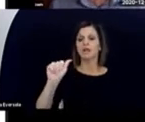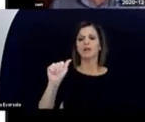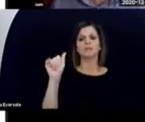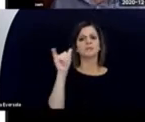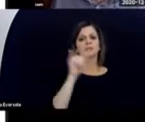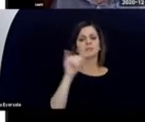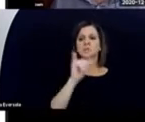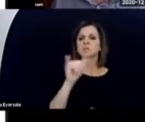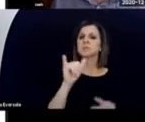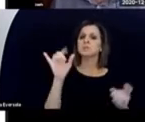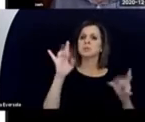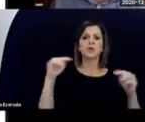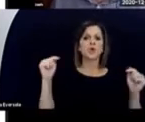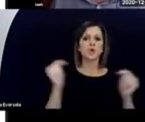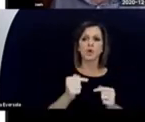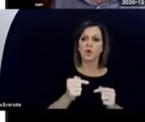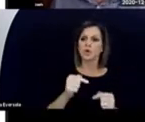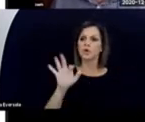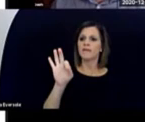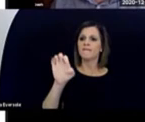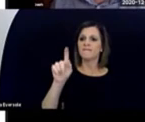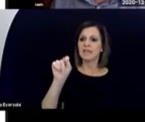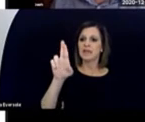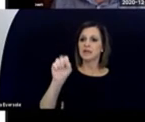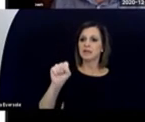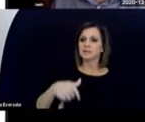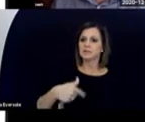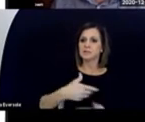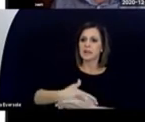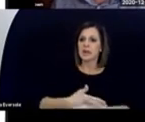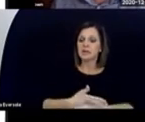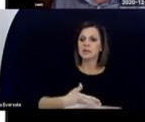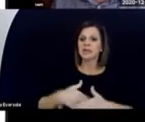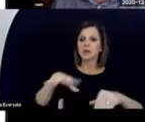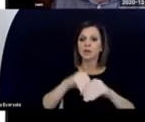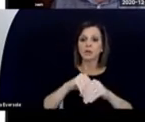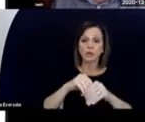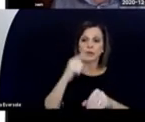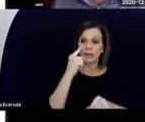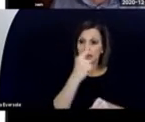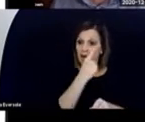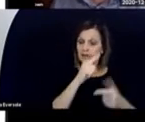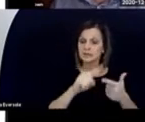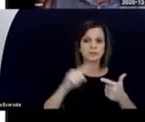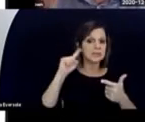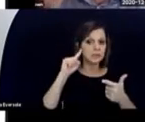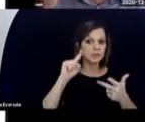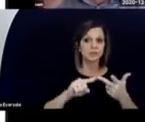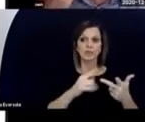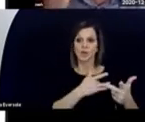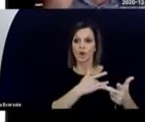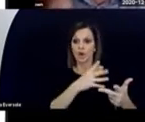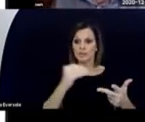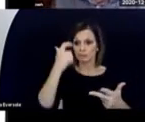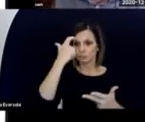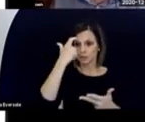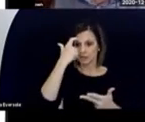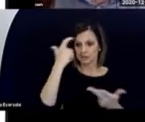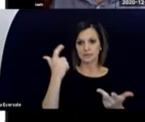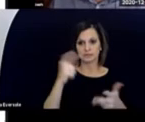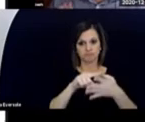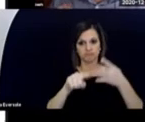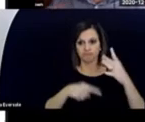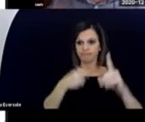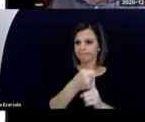fetus, including to the eyes and the ears, the heart and the brain.